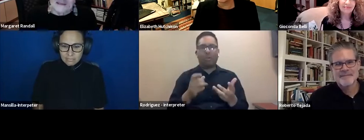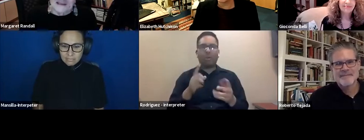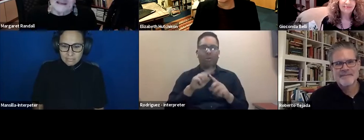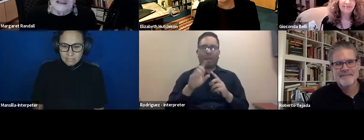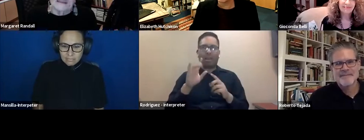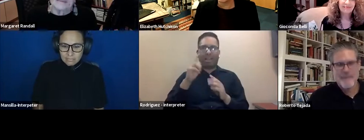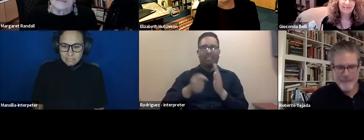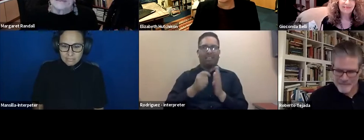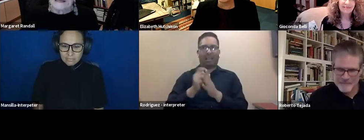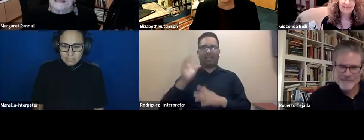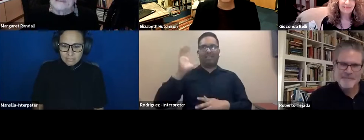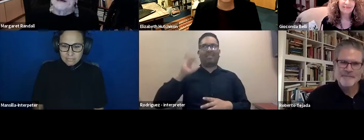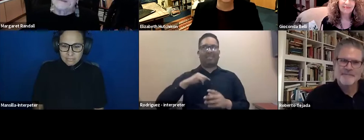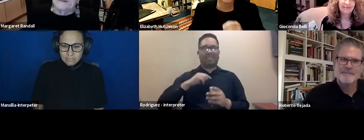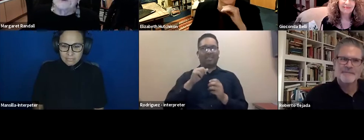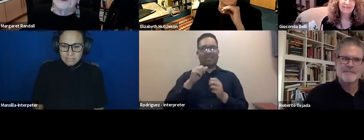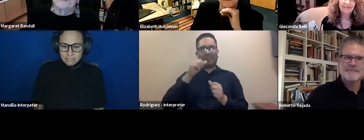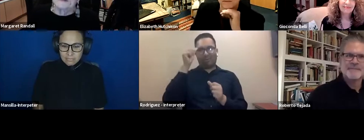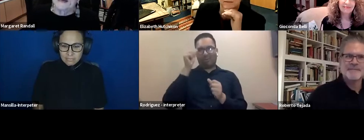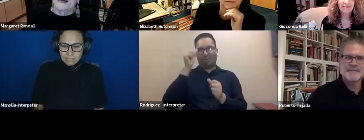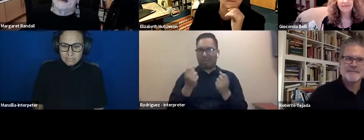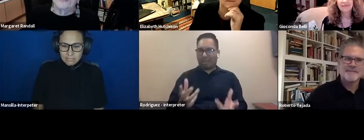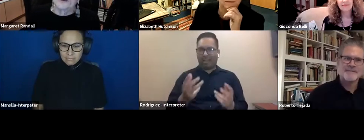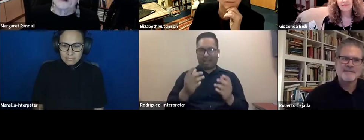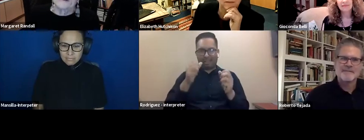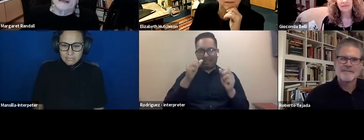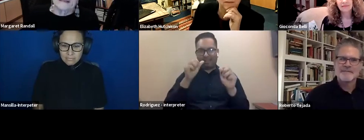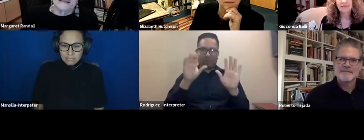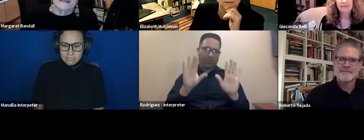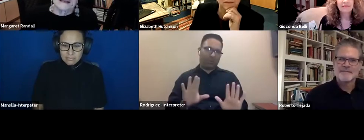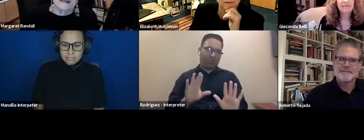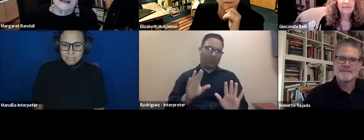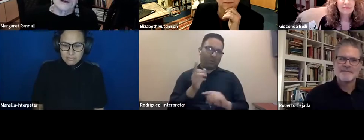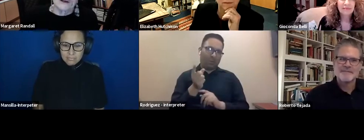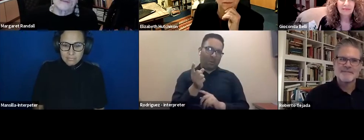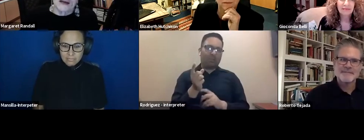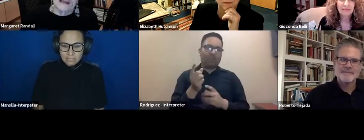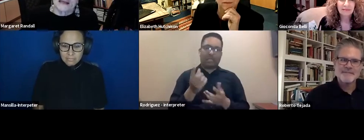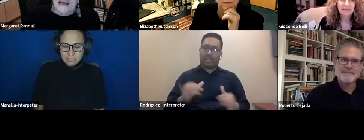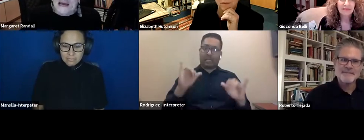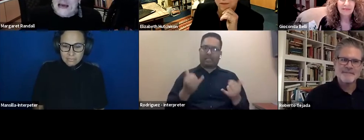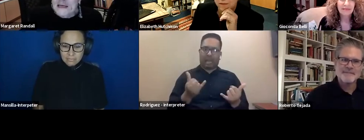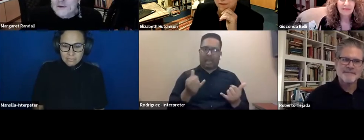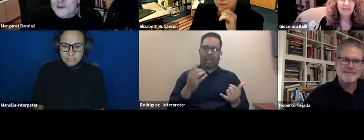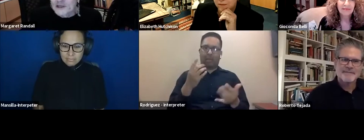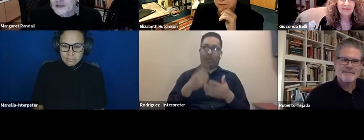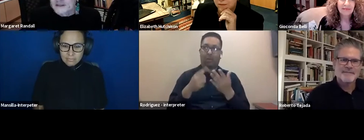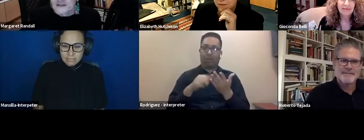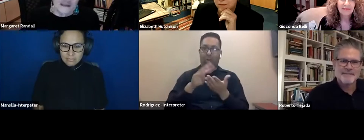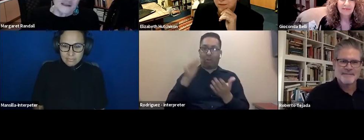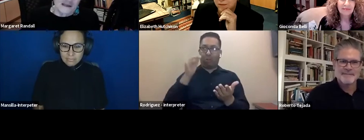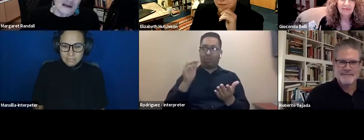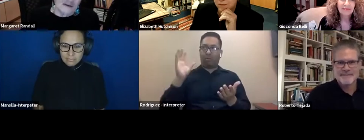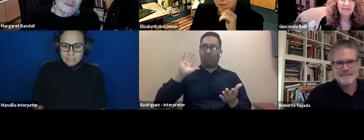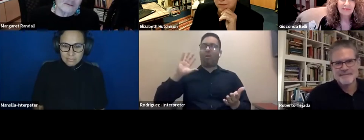times. And sometimes, you know, even today, I draw on the lessons that I learned back then. And you mentioned